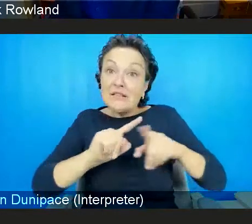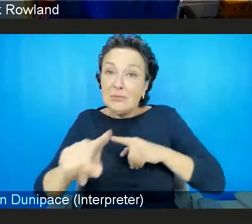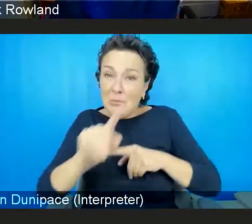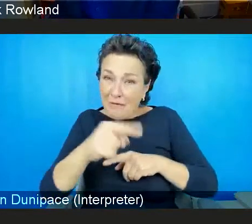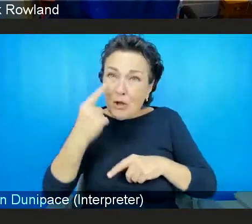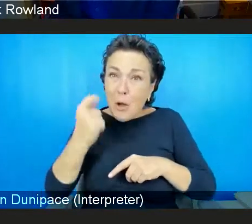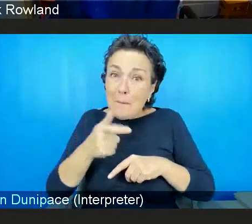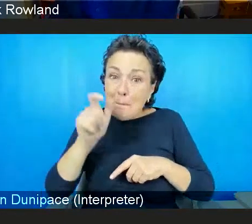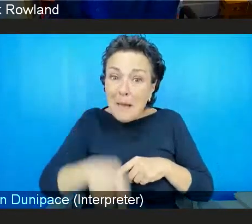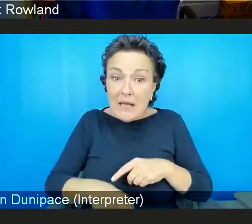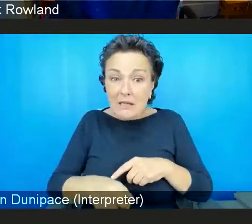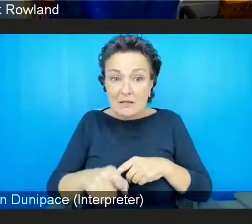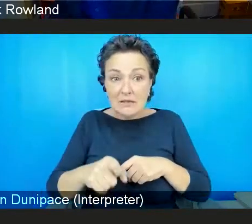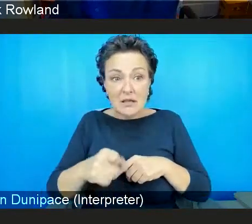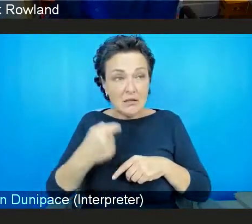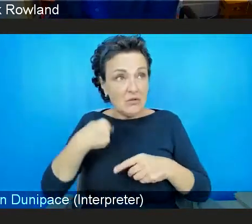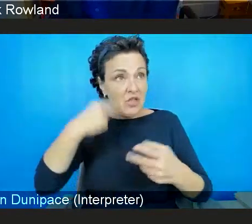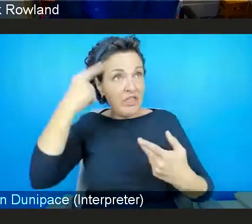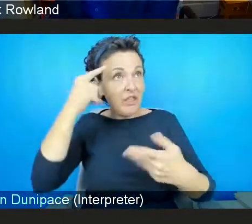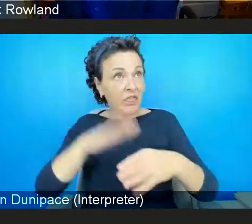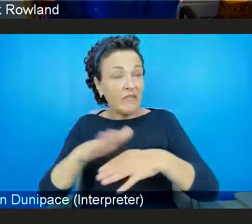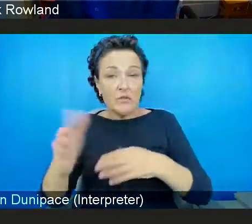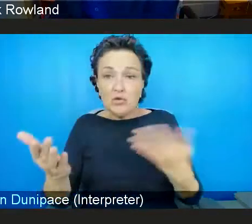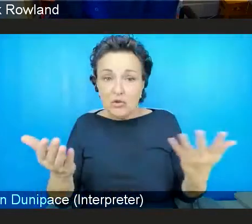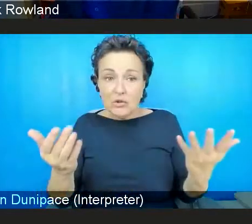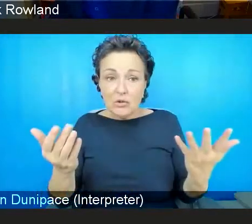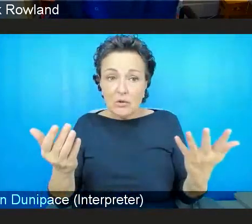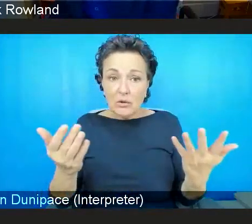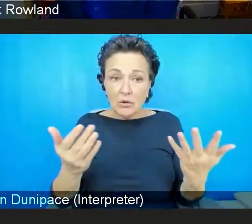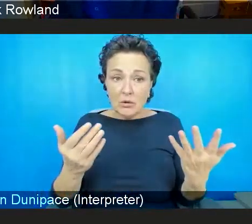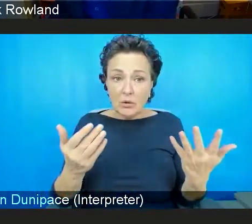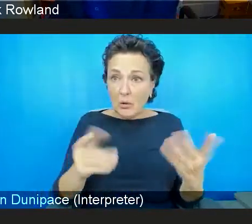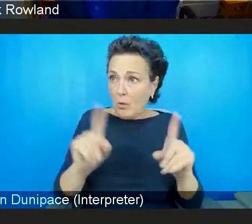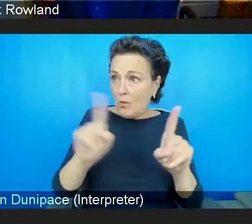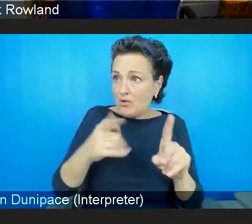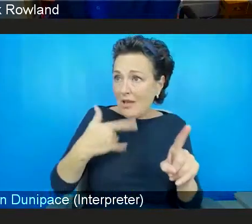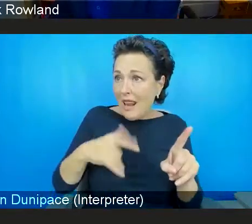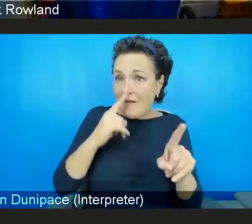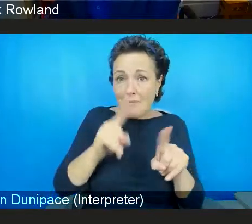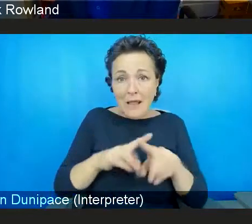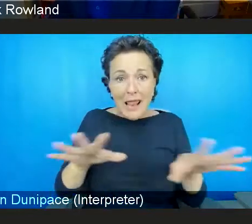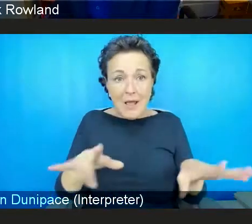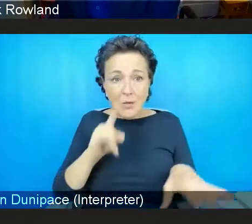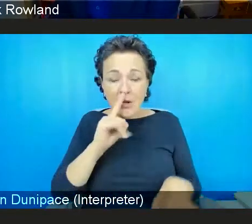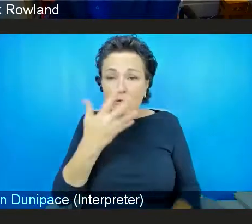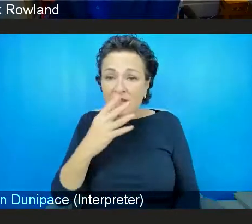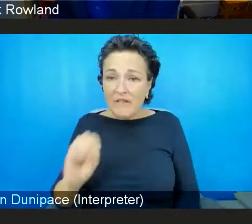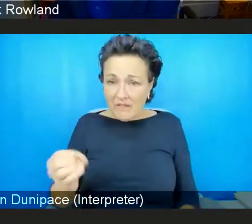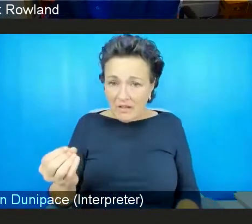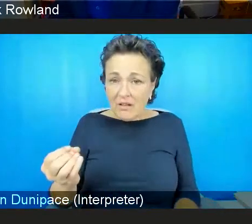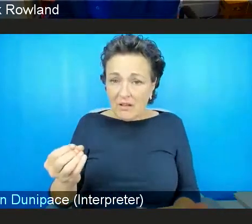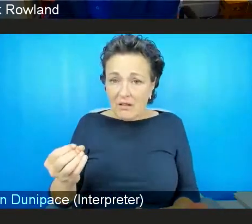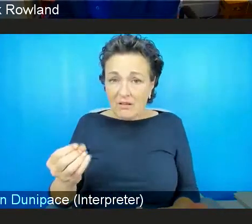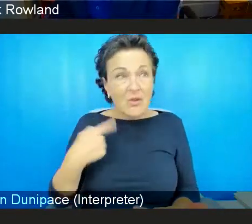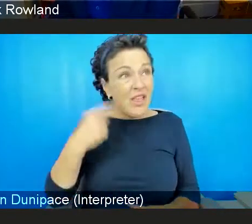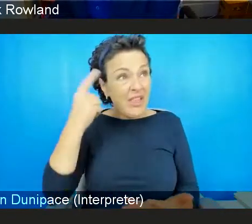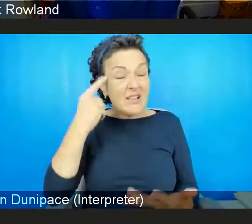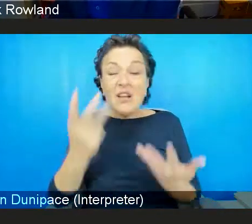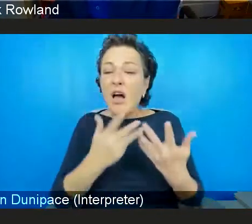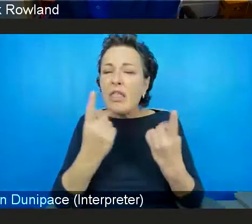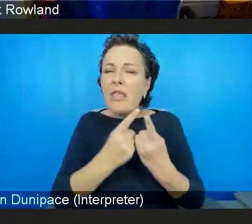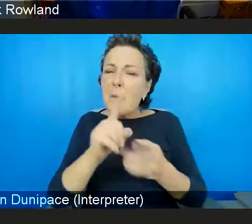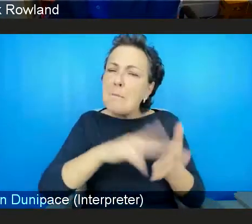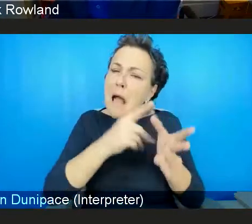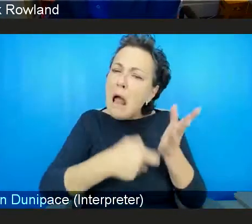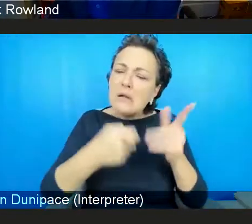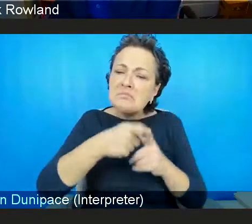to your future. And what your life's going to be like when you're 50 as well. So I guess that's another thing. Mark, do you have any thoughts on